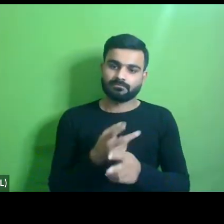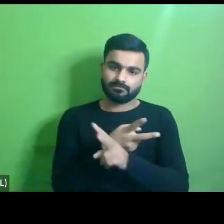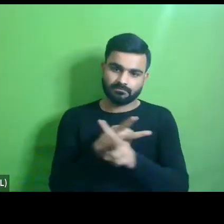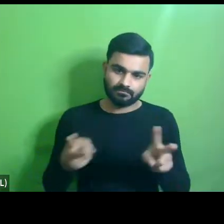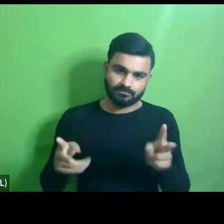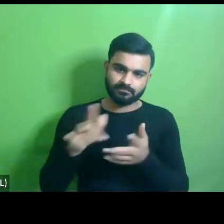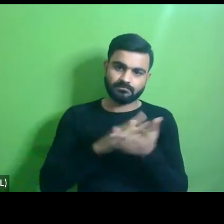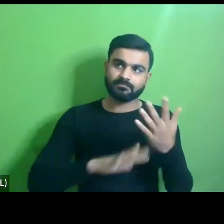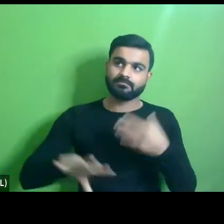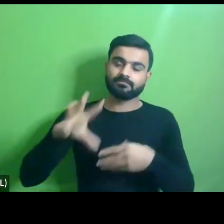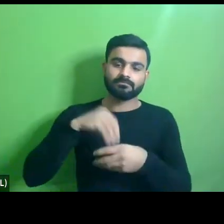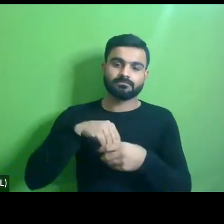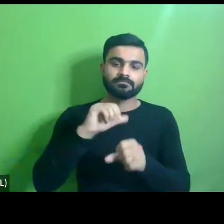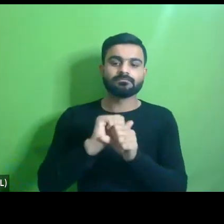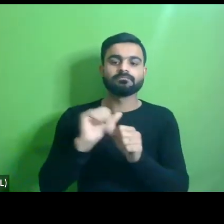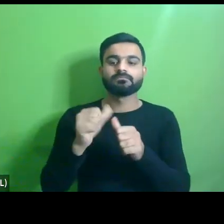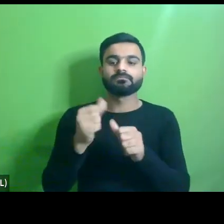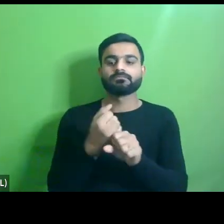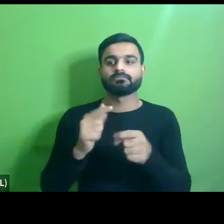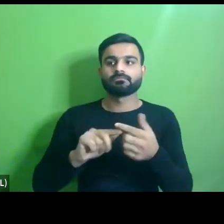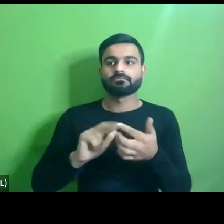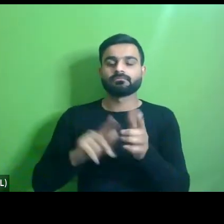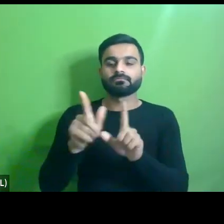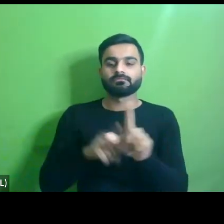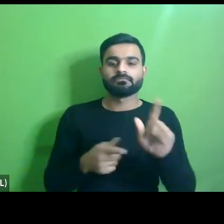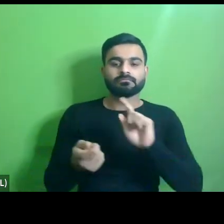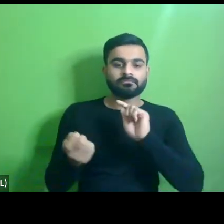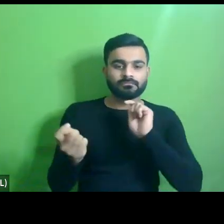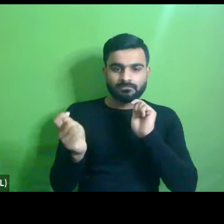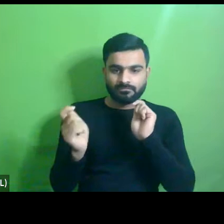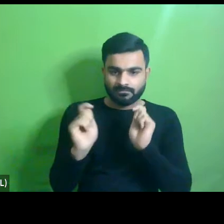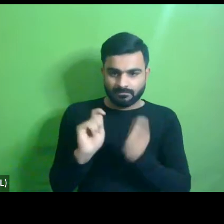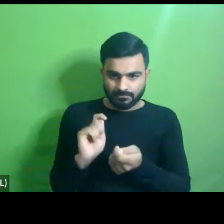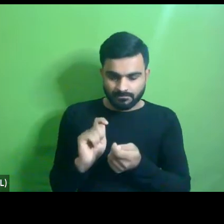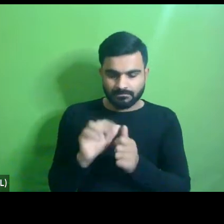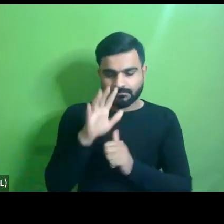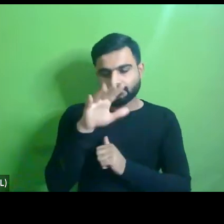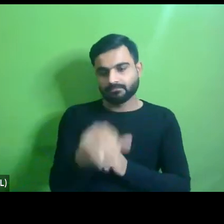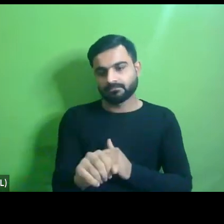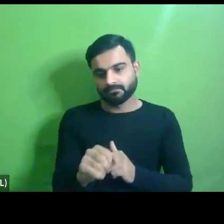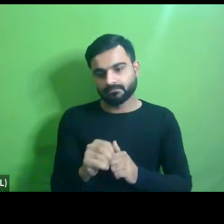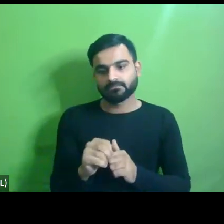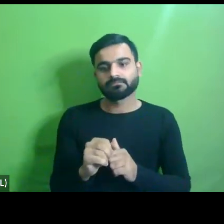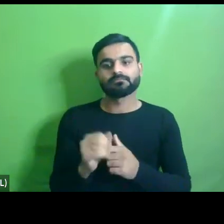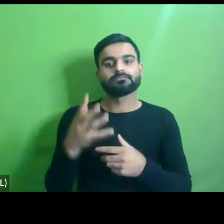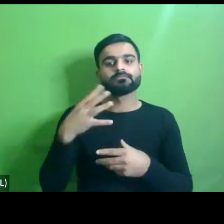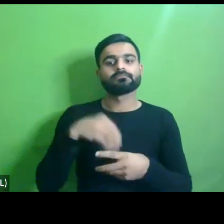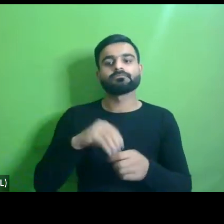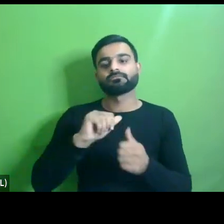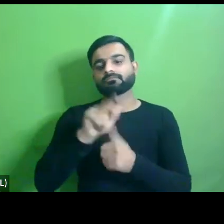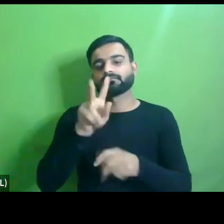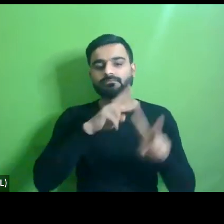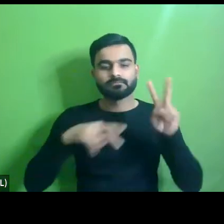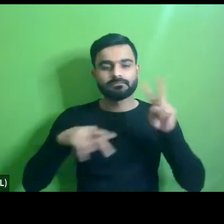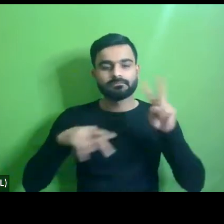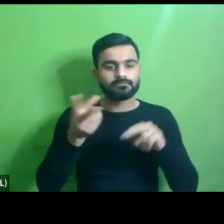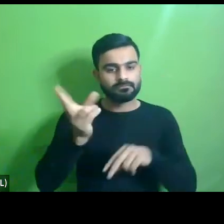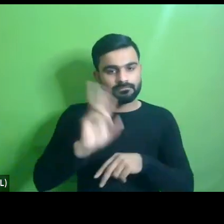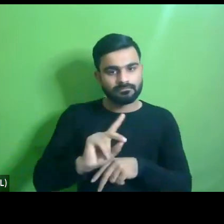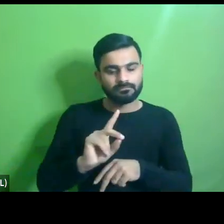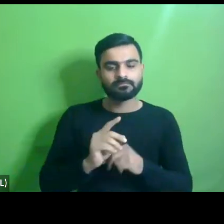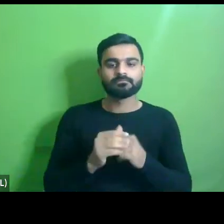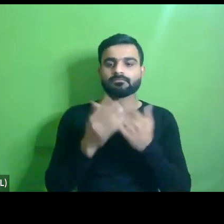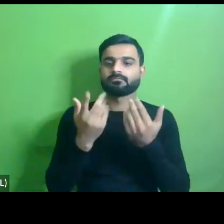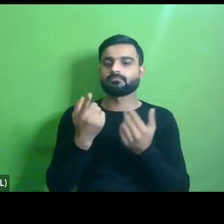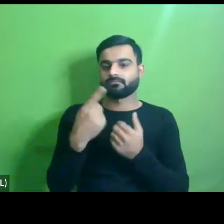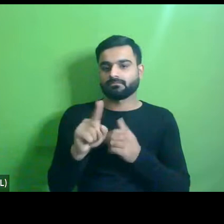kind act as a vetting agency and integrate um um accessibility into every aspect again uh from right